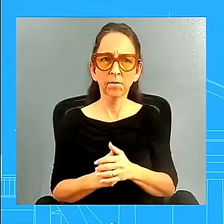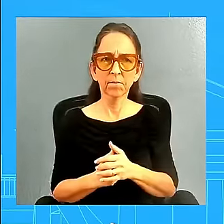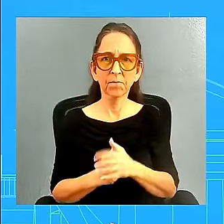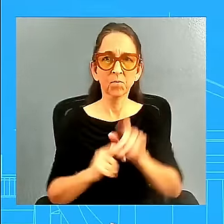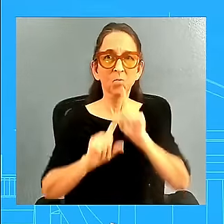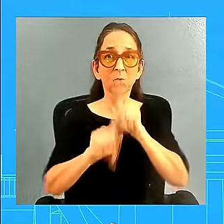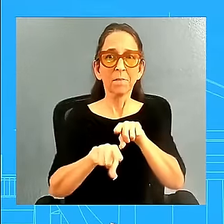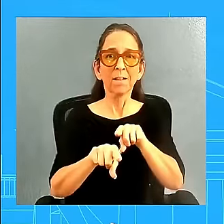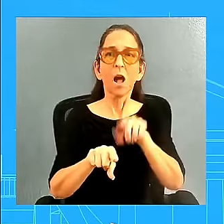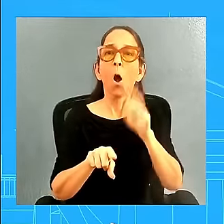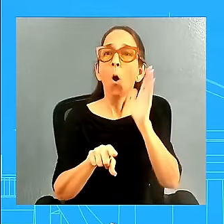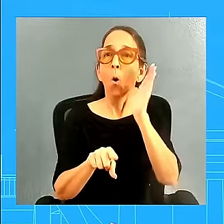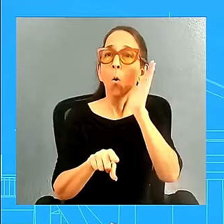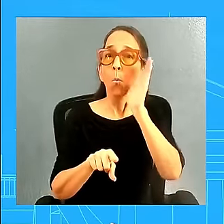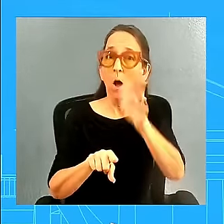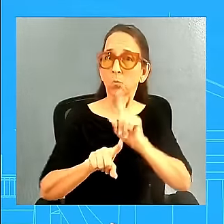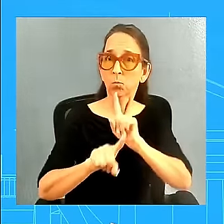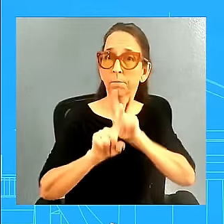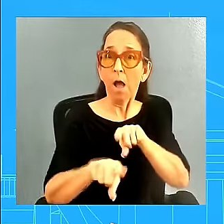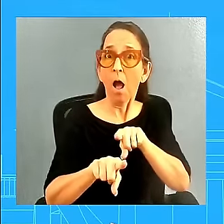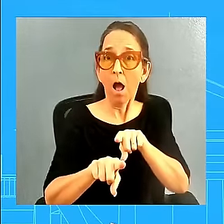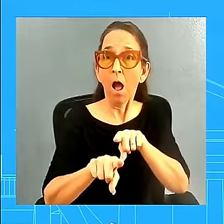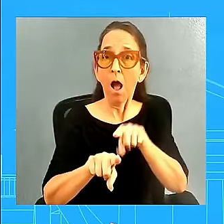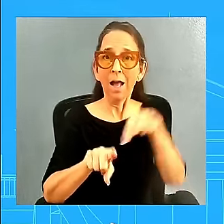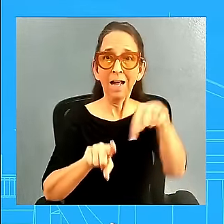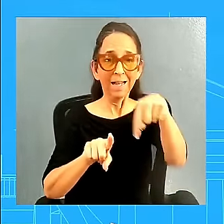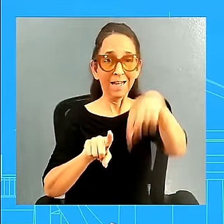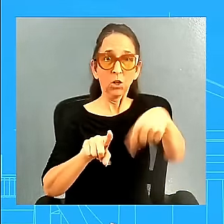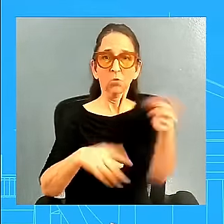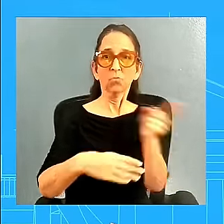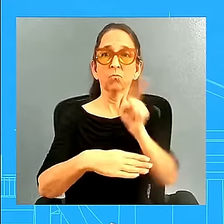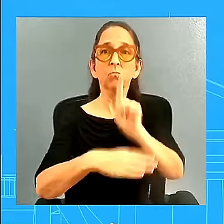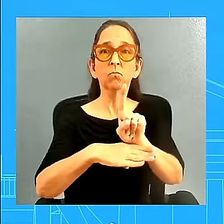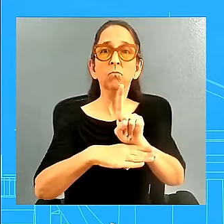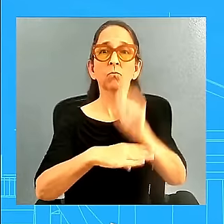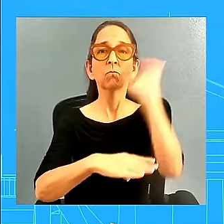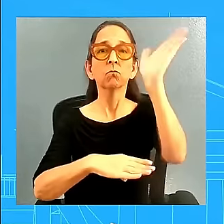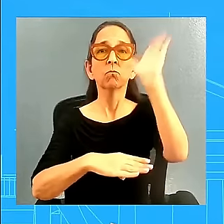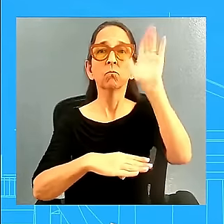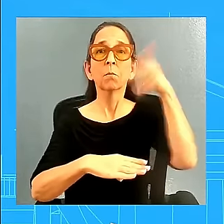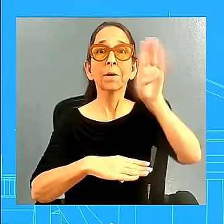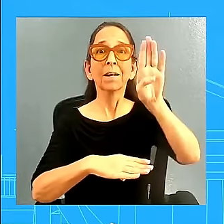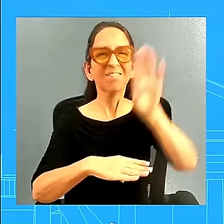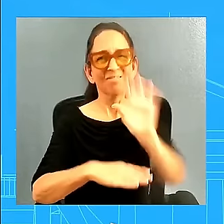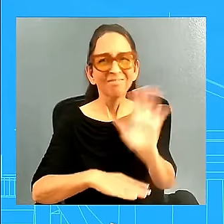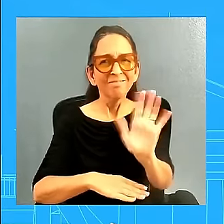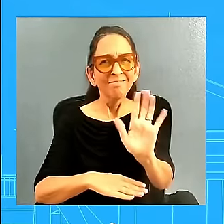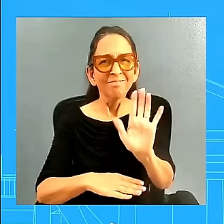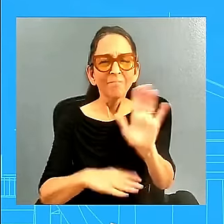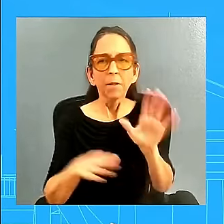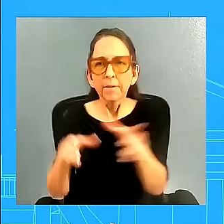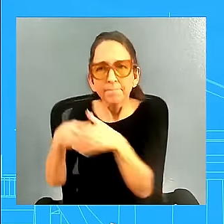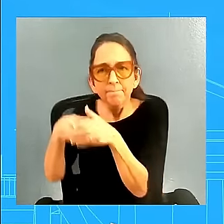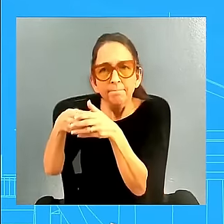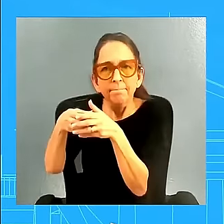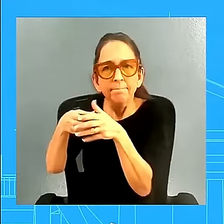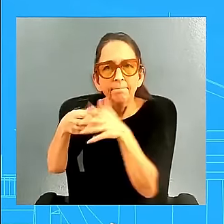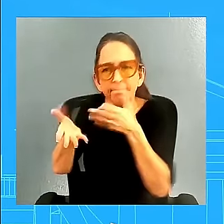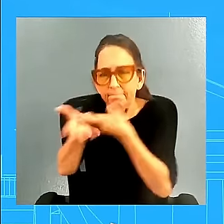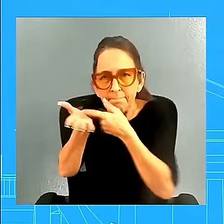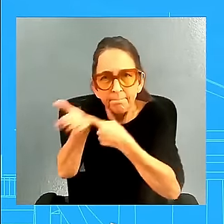won't do that from the podium here in the briefing room. We'll do it appropriately with him and his staff. I'll just say, and hopefully,